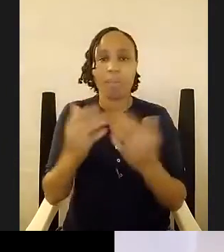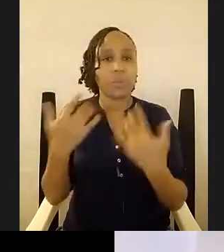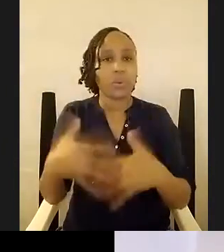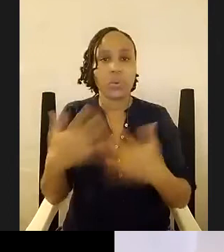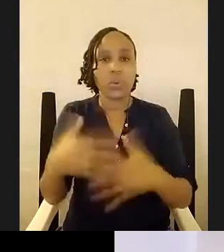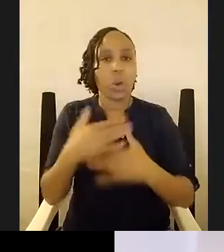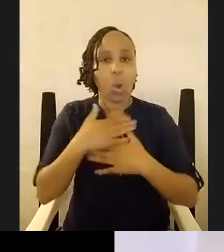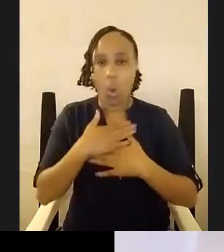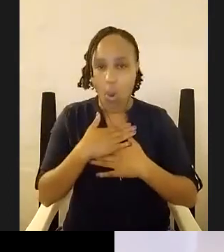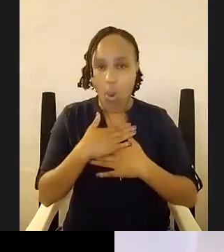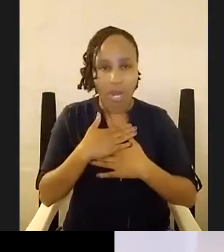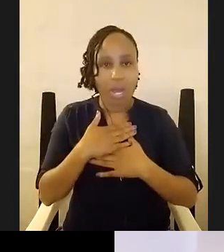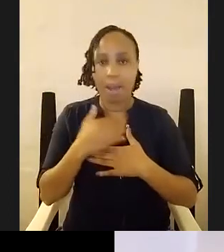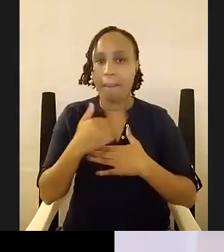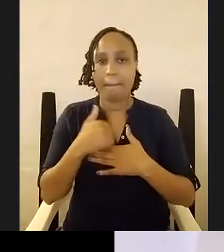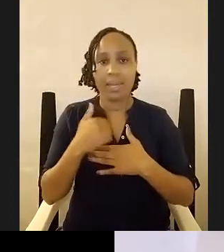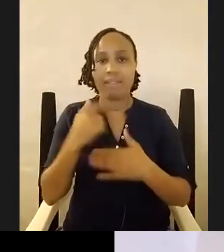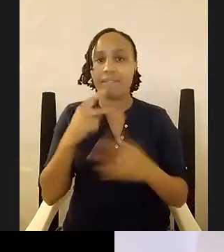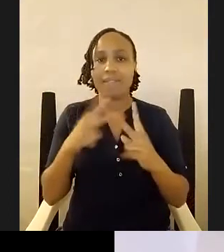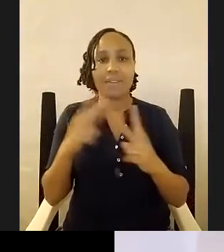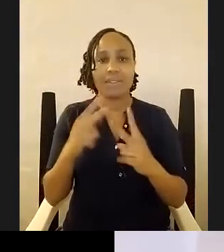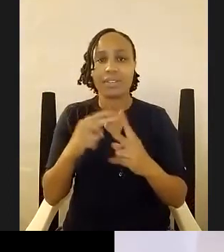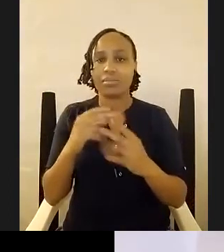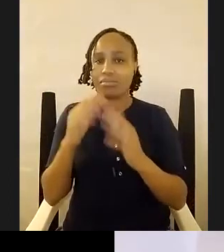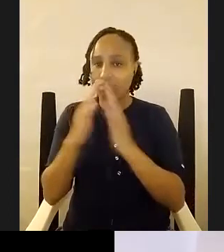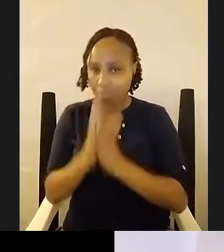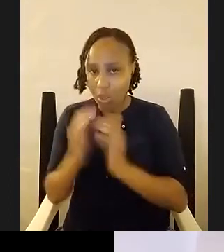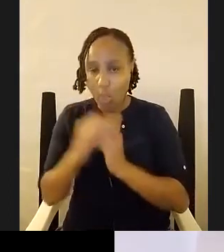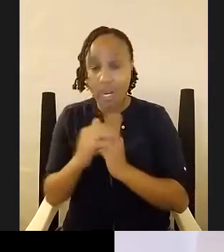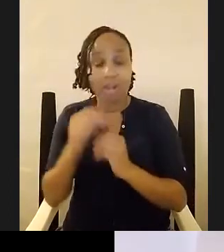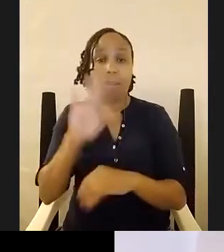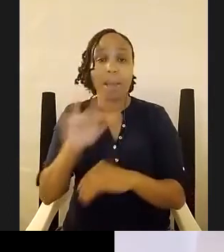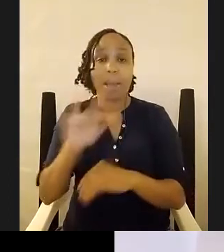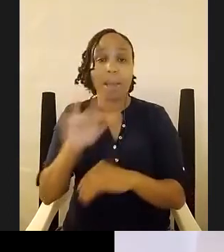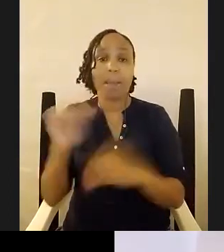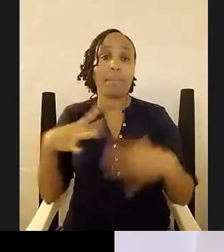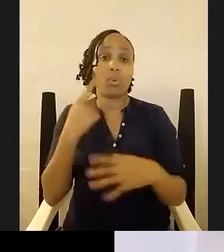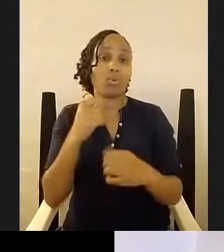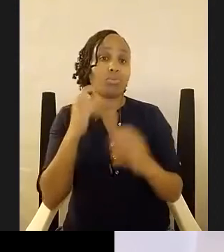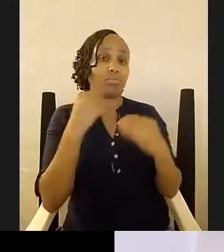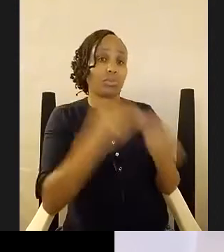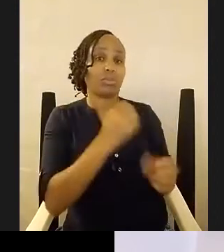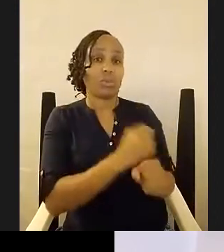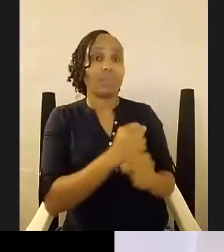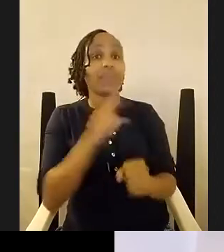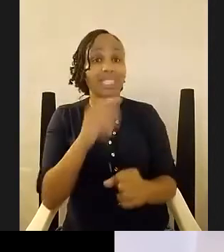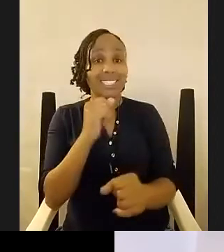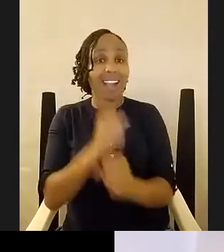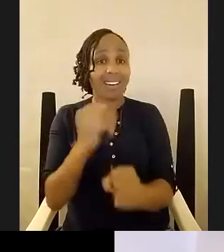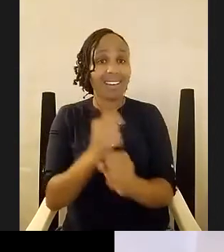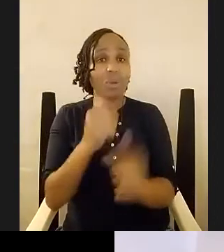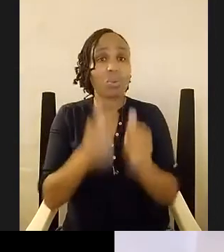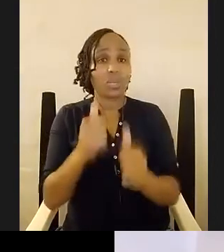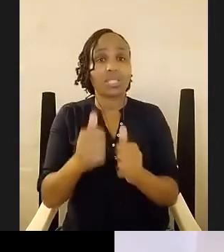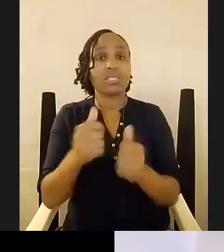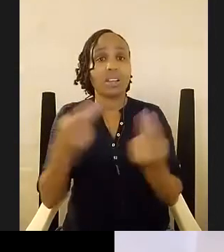touched by it but people will show faith in this work but it's also you know a career that i'm trying to make happen i'm trying to get going